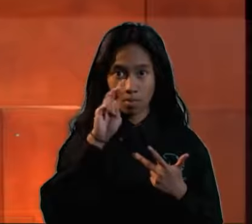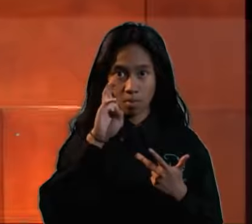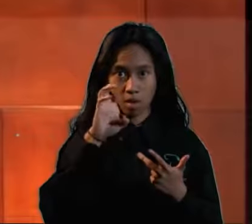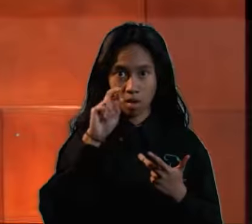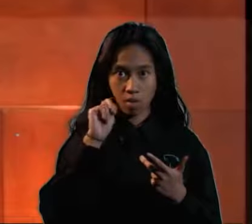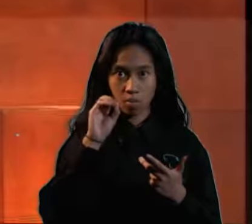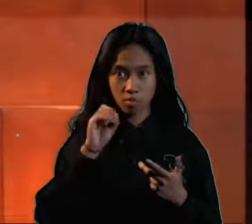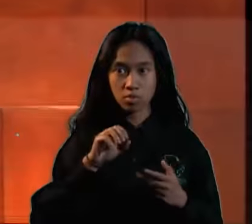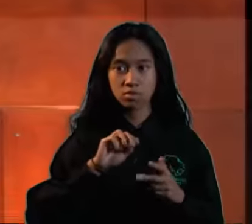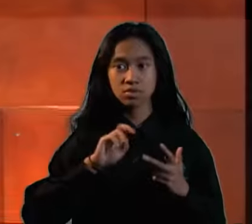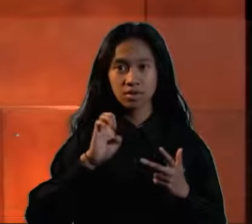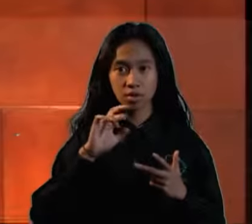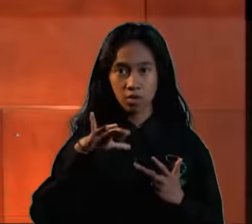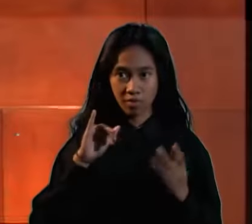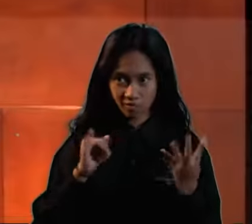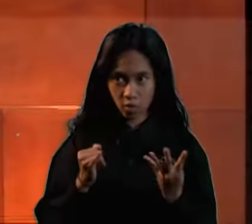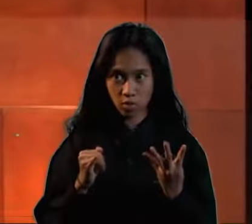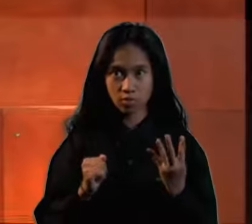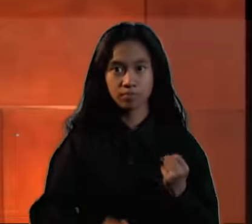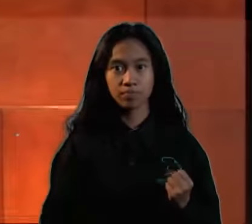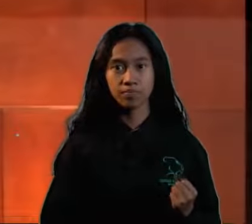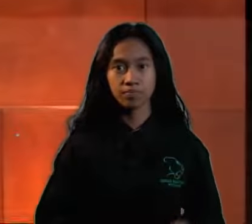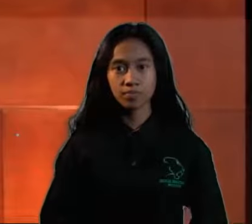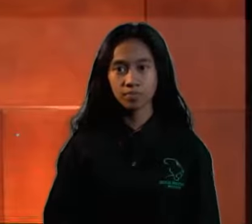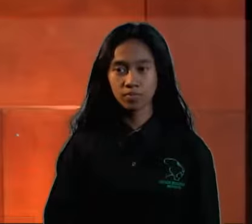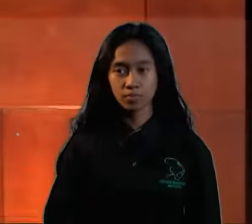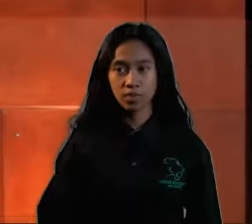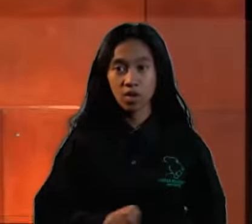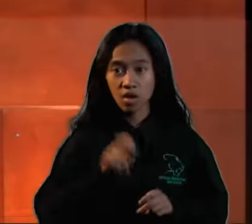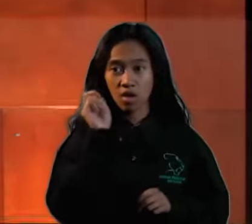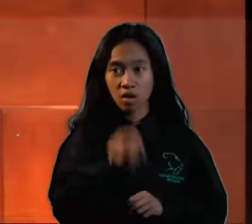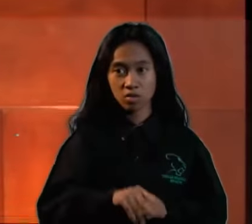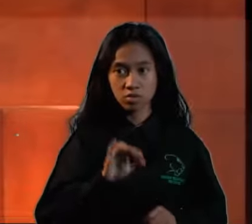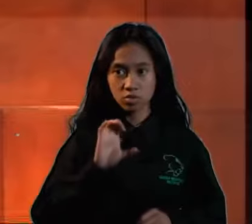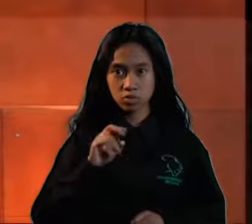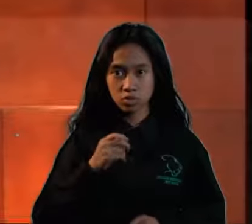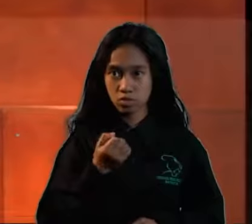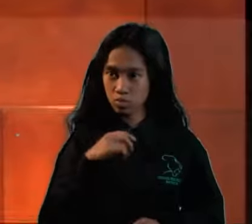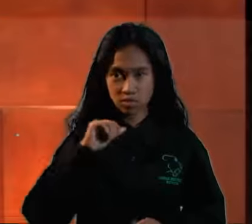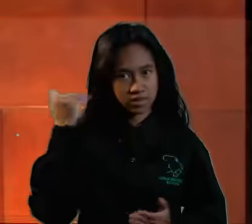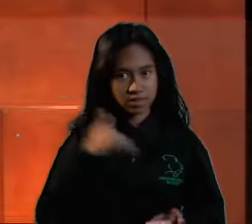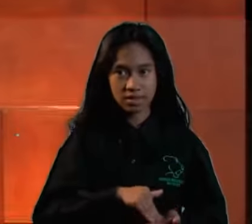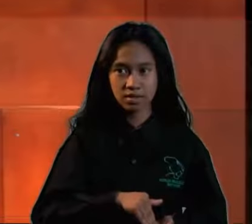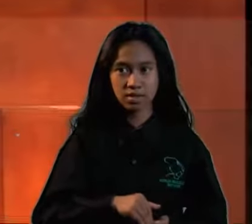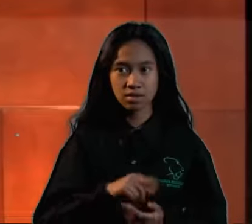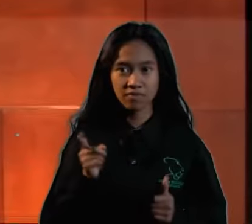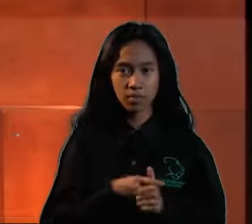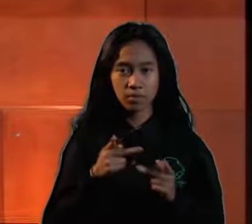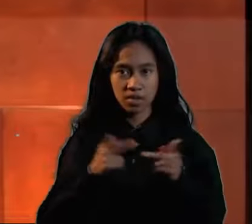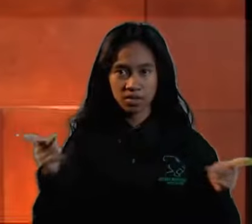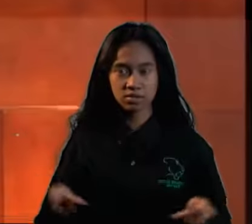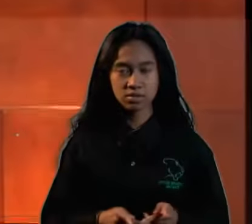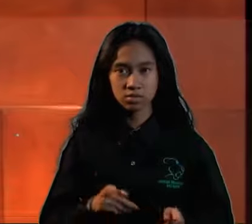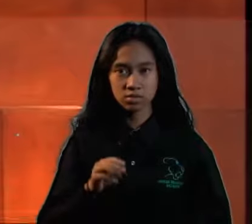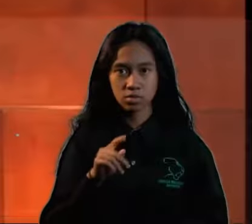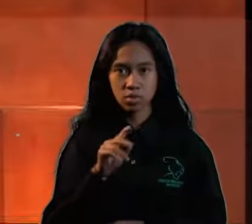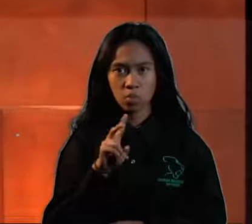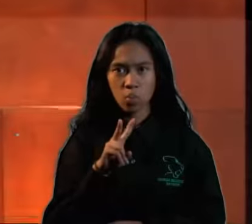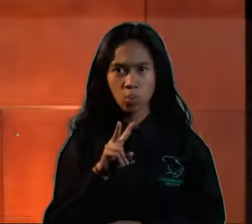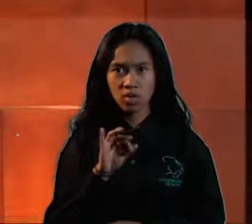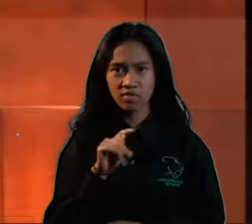while Eric Hall followed him in fifth. At long jump, Charles Robeson bagged another first place win at 20 feet and 2 inches.